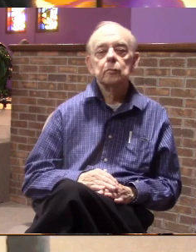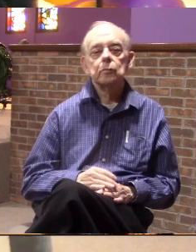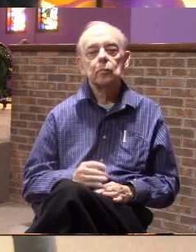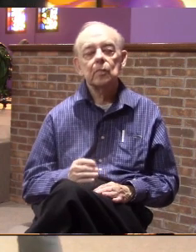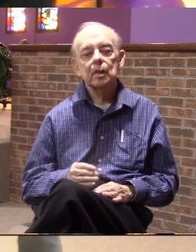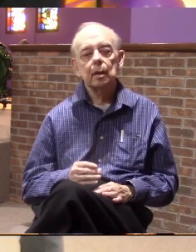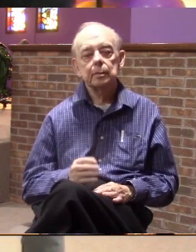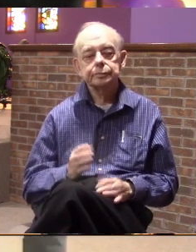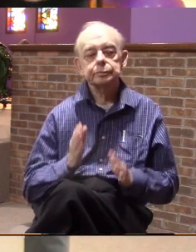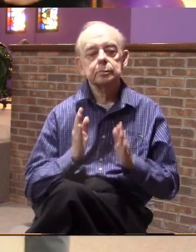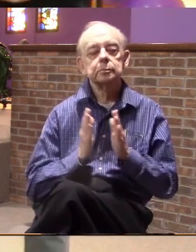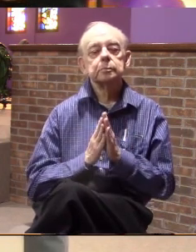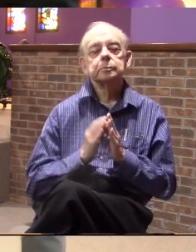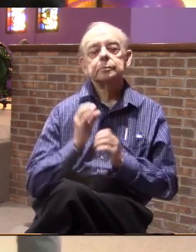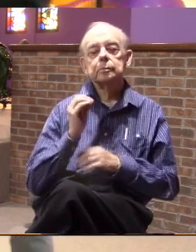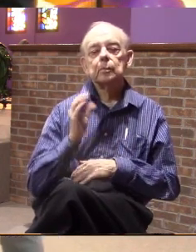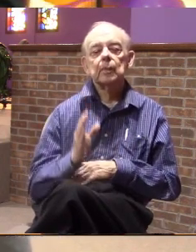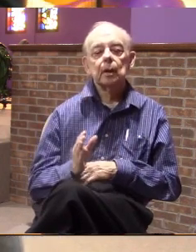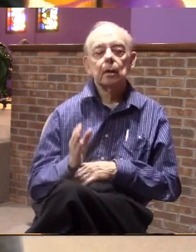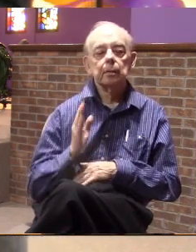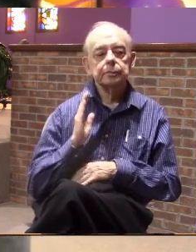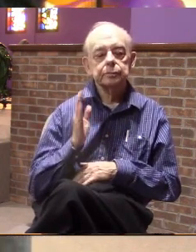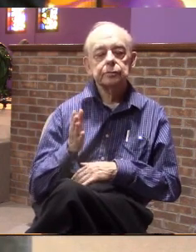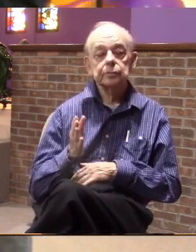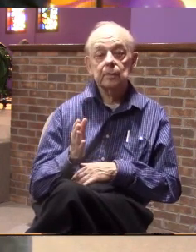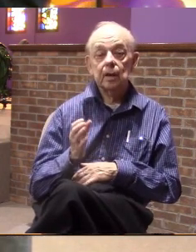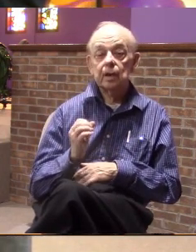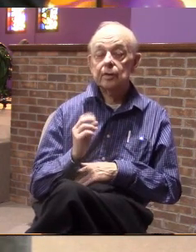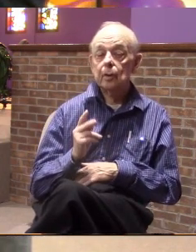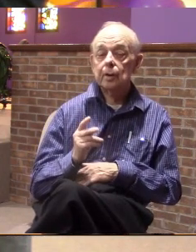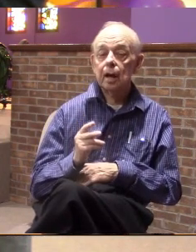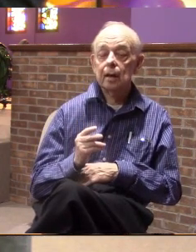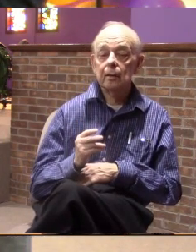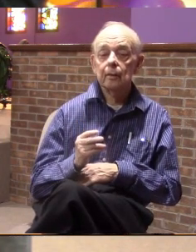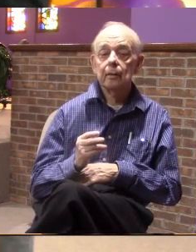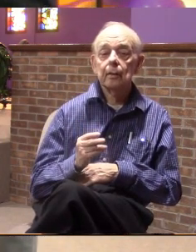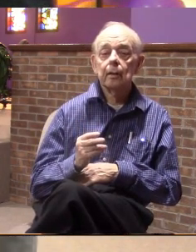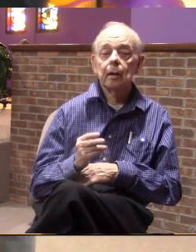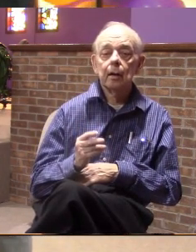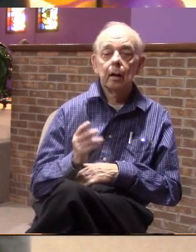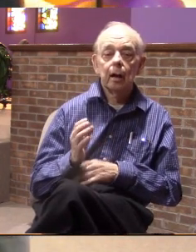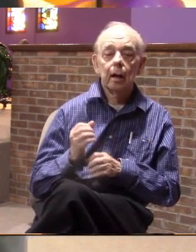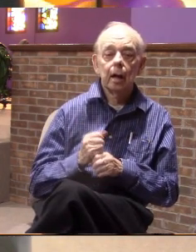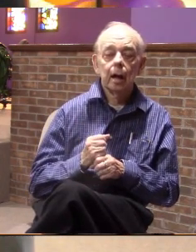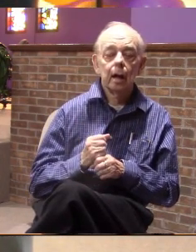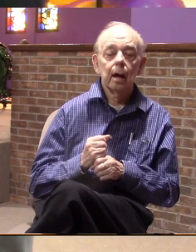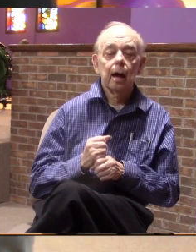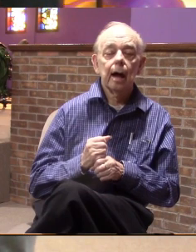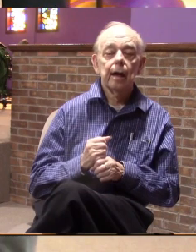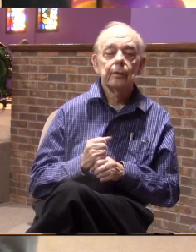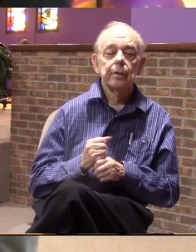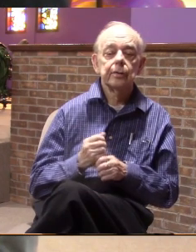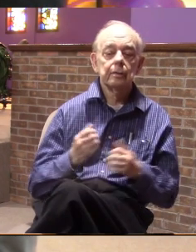and he asked his teacher he says listen do you mind I got this backpack